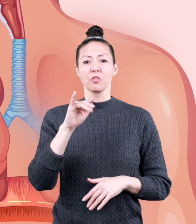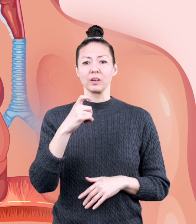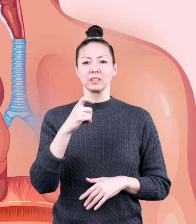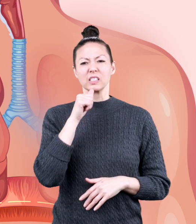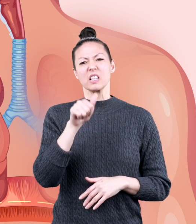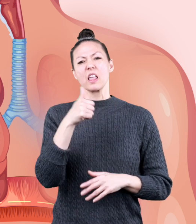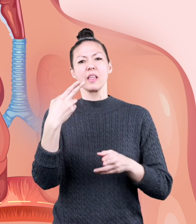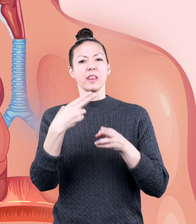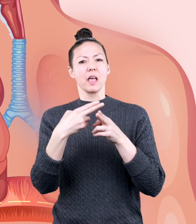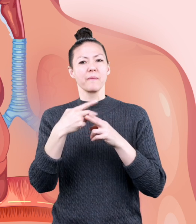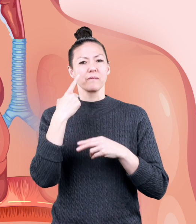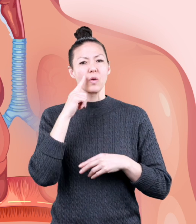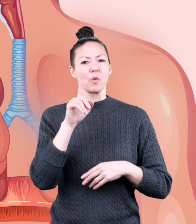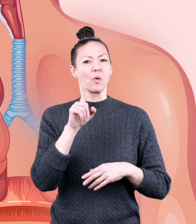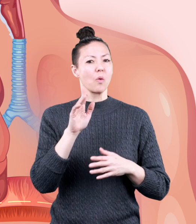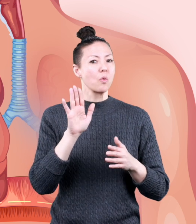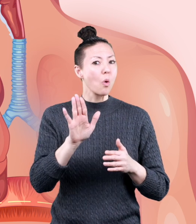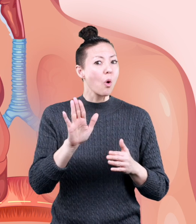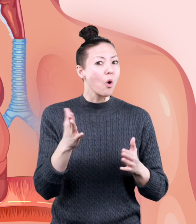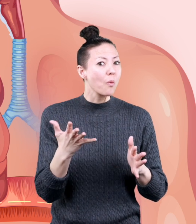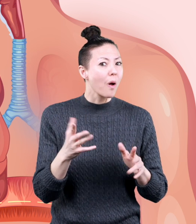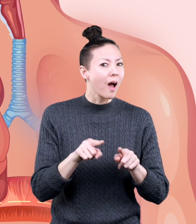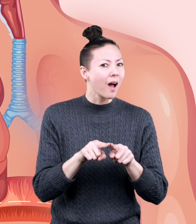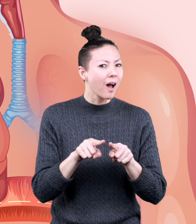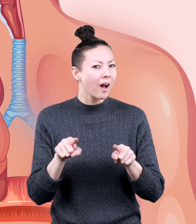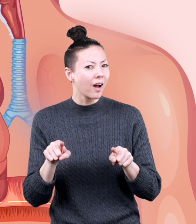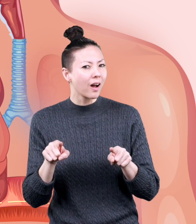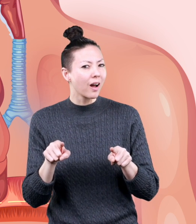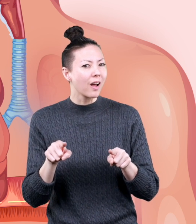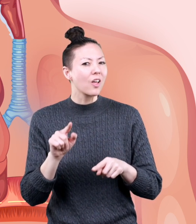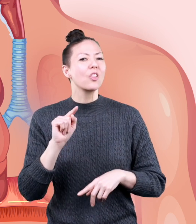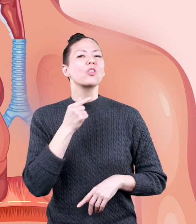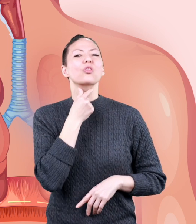The pharynx is another name for your blank.